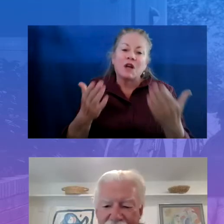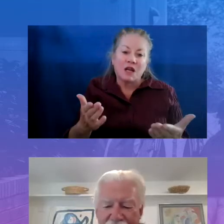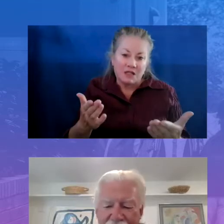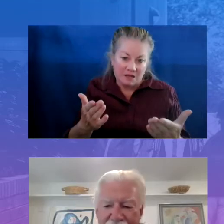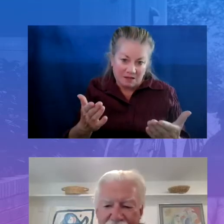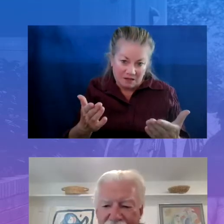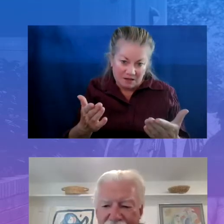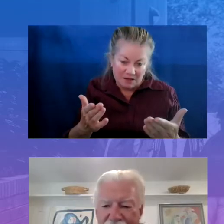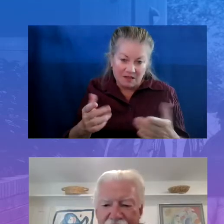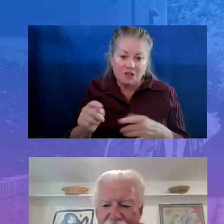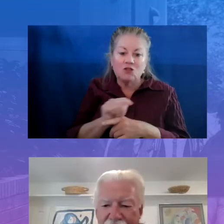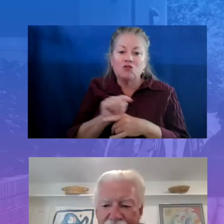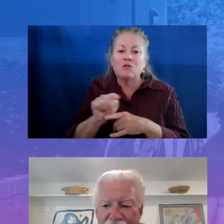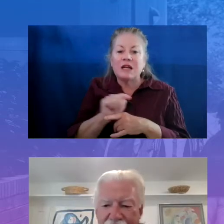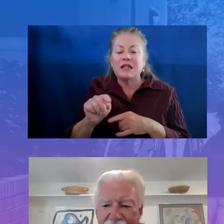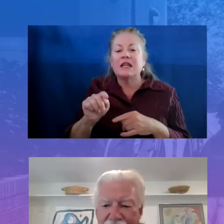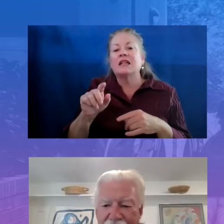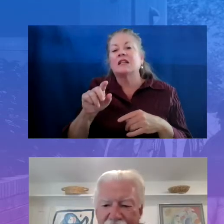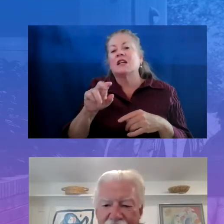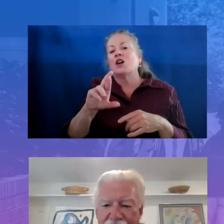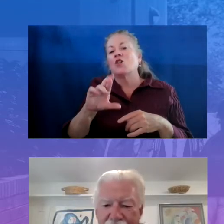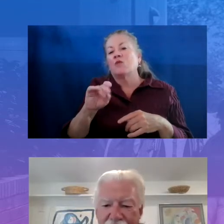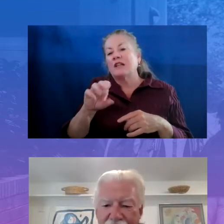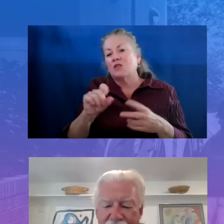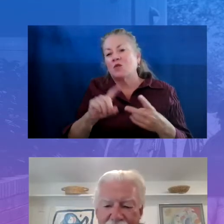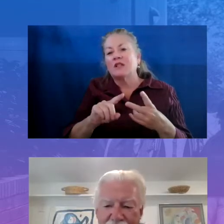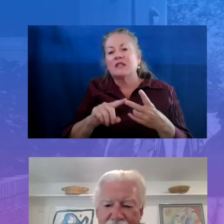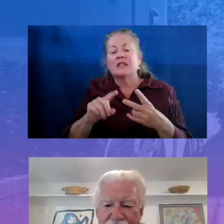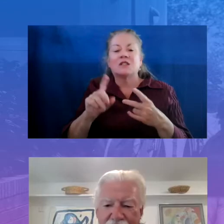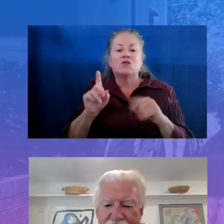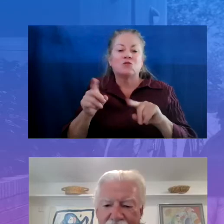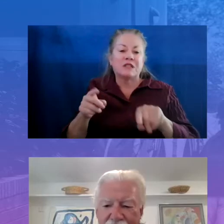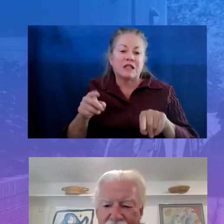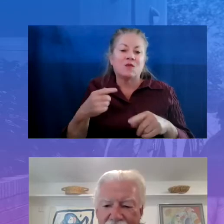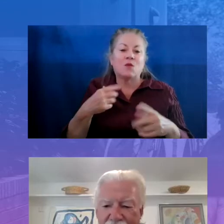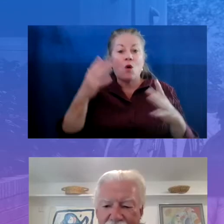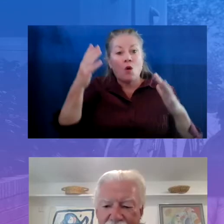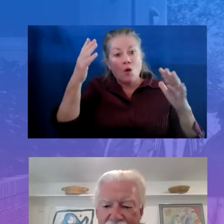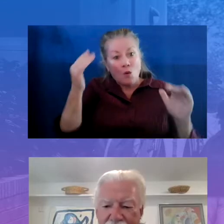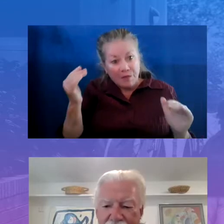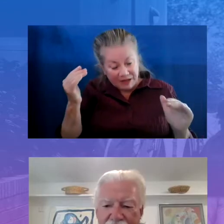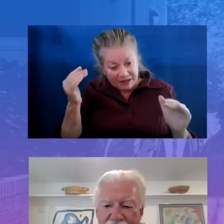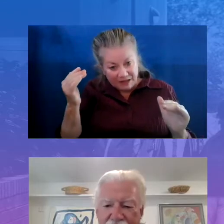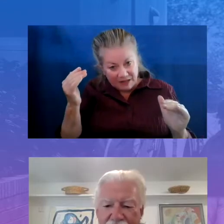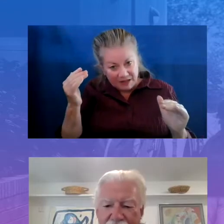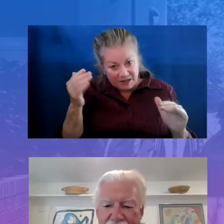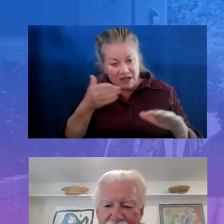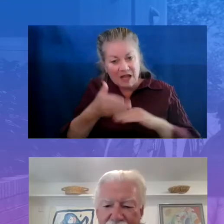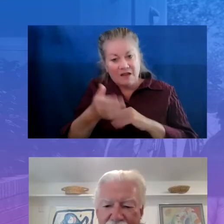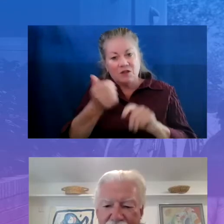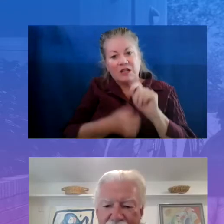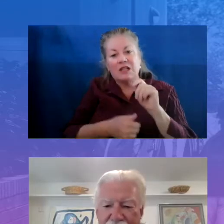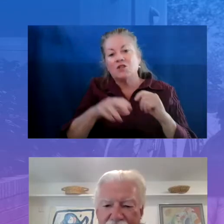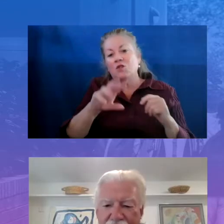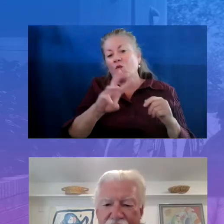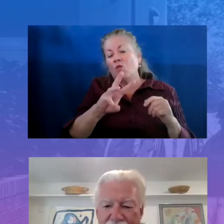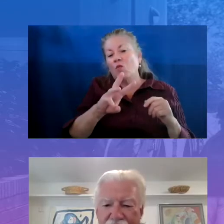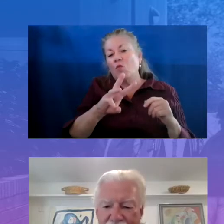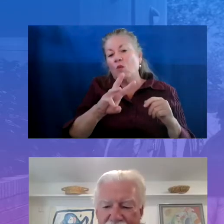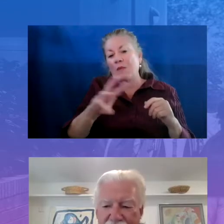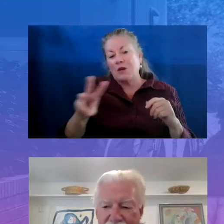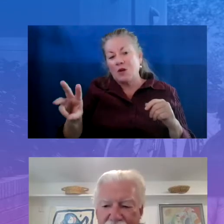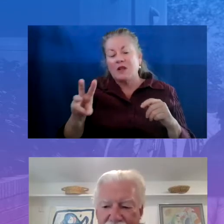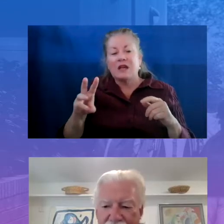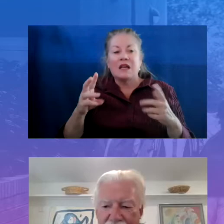resources, you know, to those that are attended. So we were hoping that, you know, after each webinar, they will have some takeaways that they could